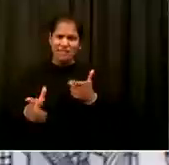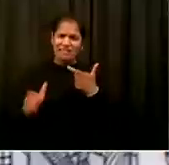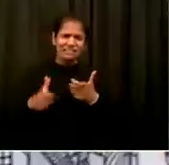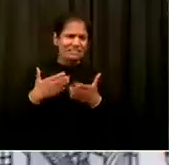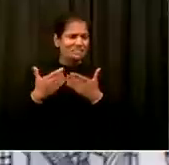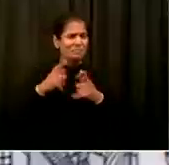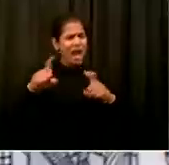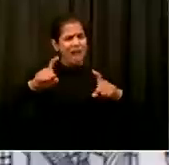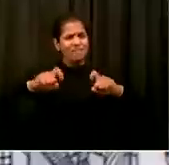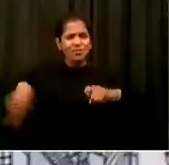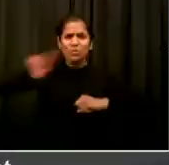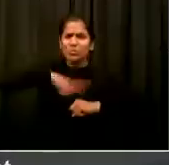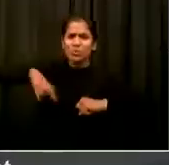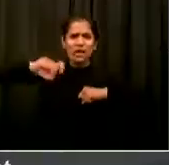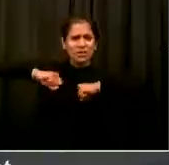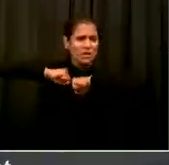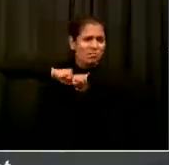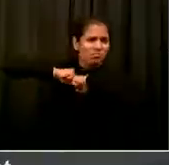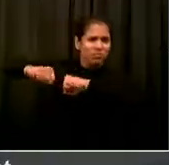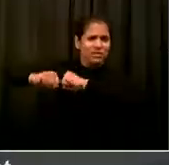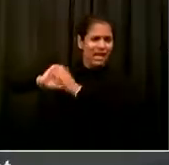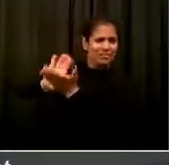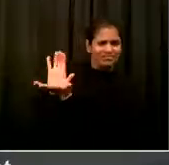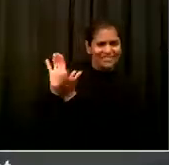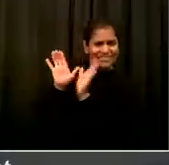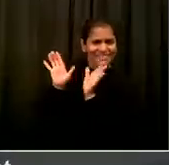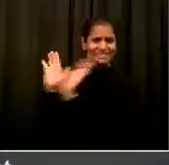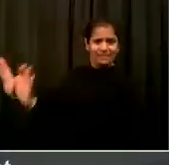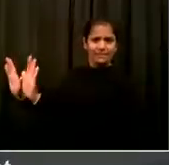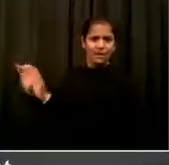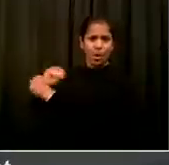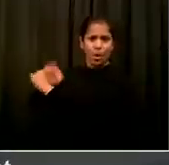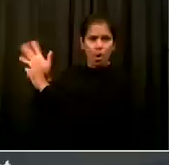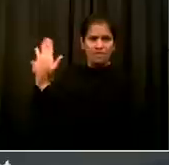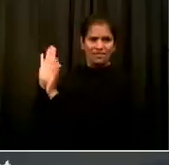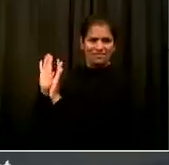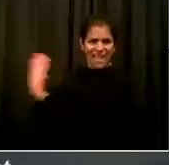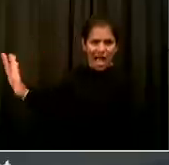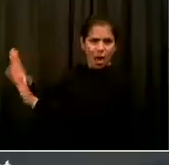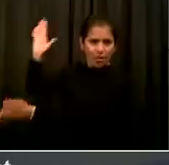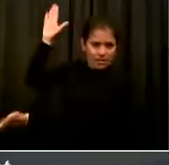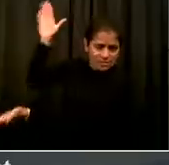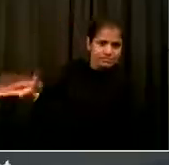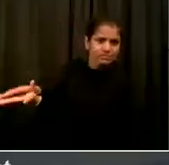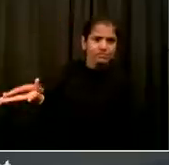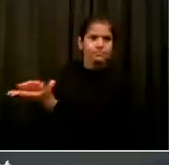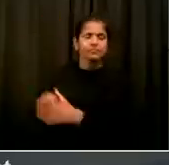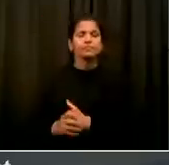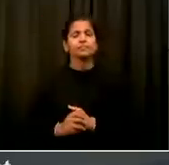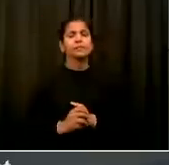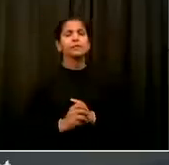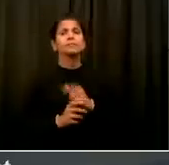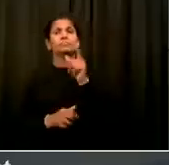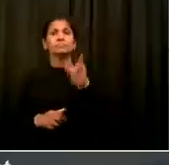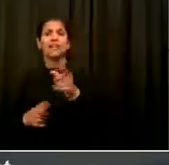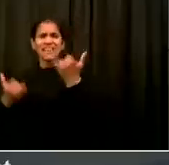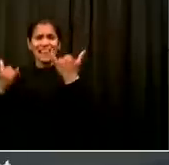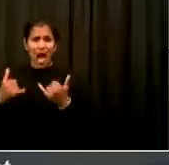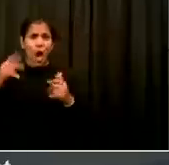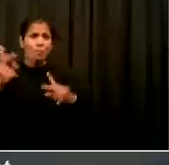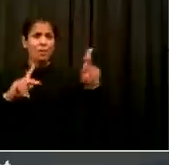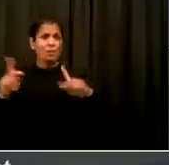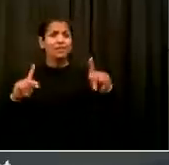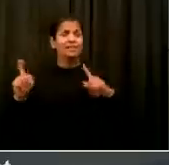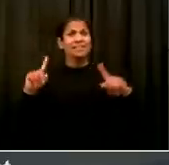tested, to enforce, that takes a huge amount of effort. And all these city agencies you see on your screen, their